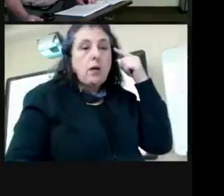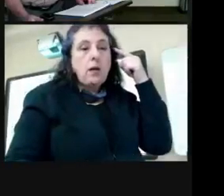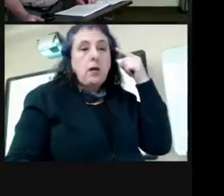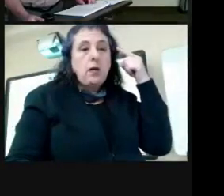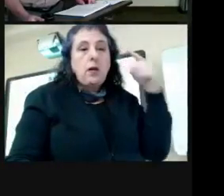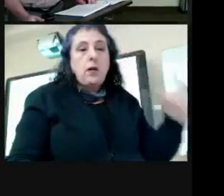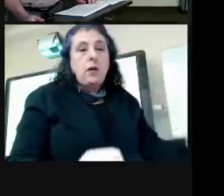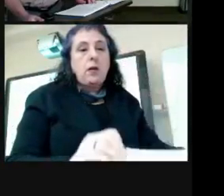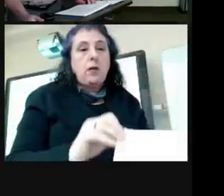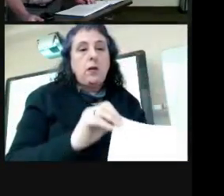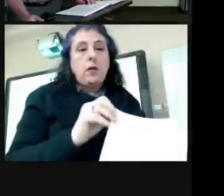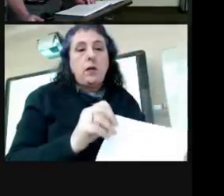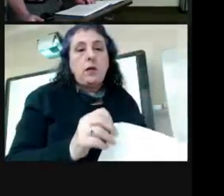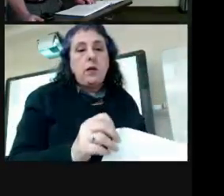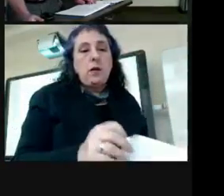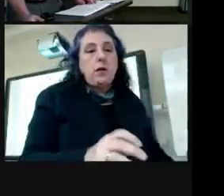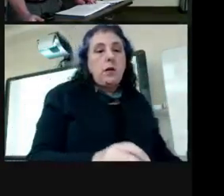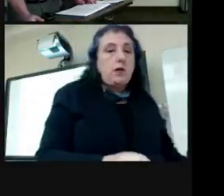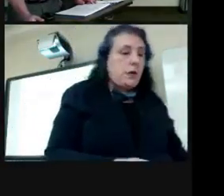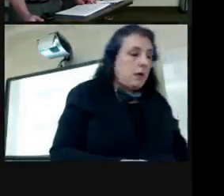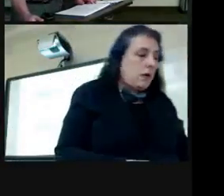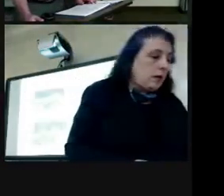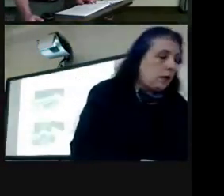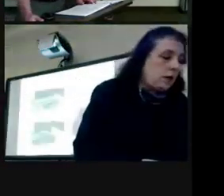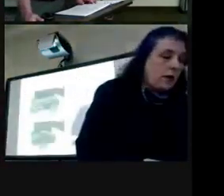cause because of the moral for each of the reasons